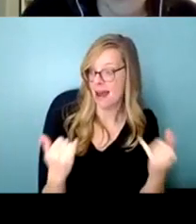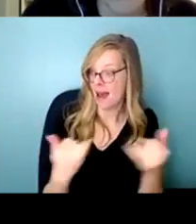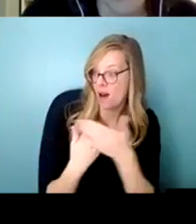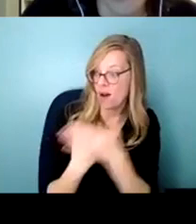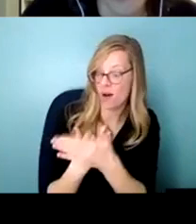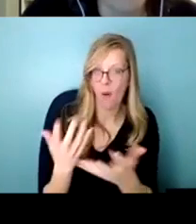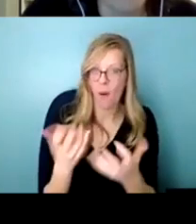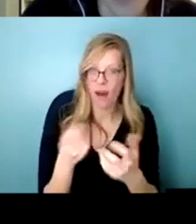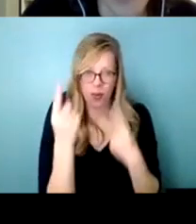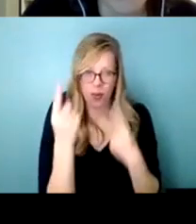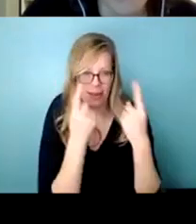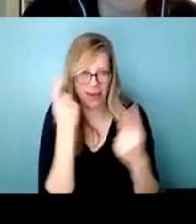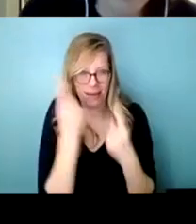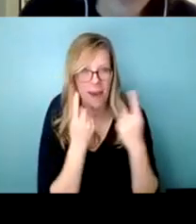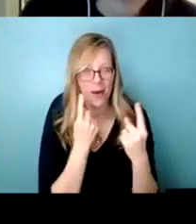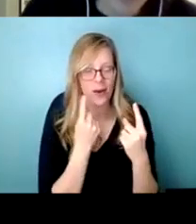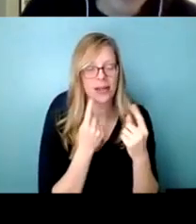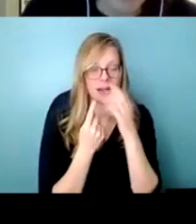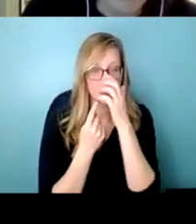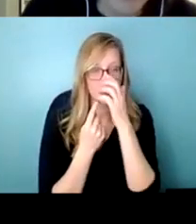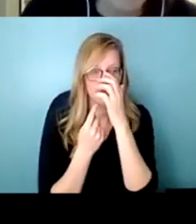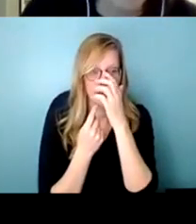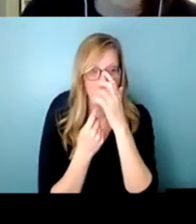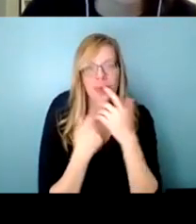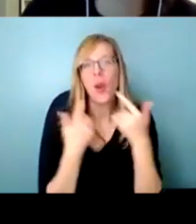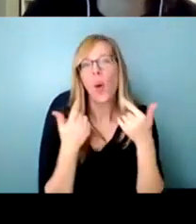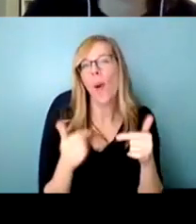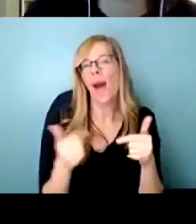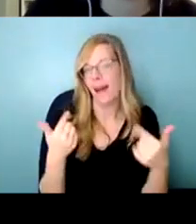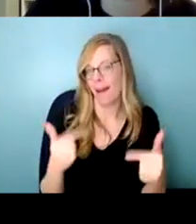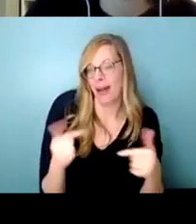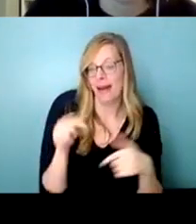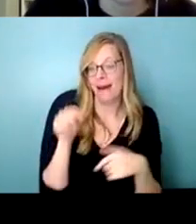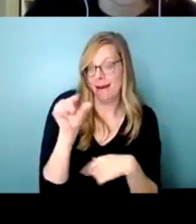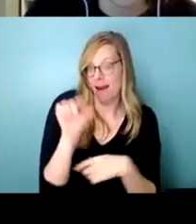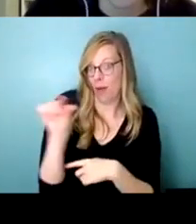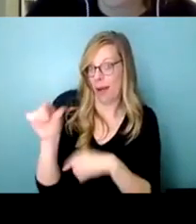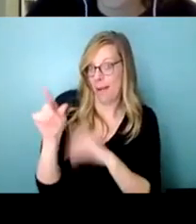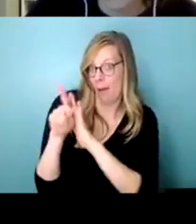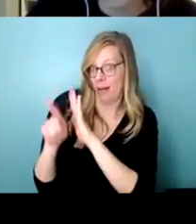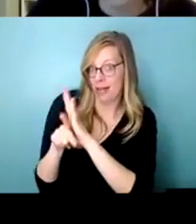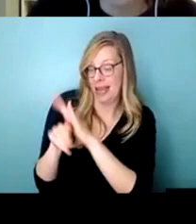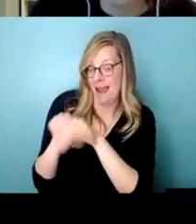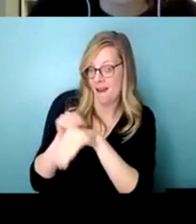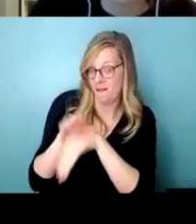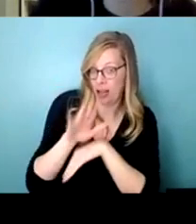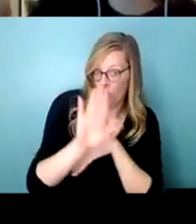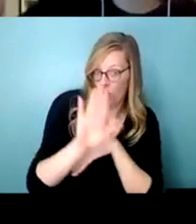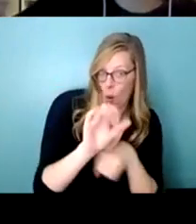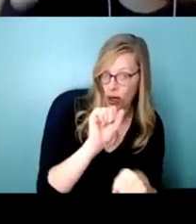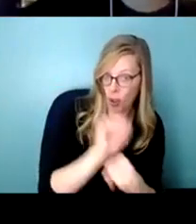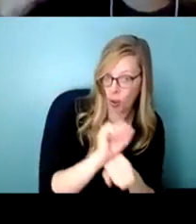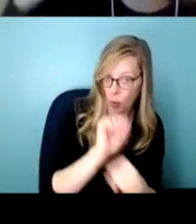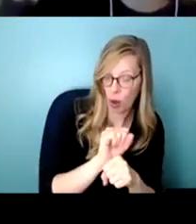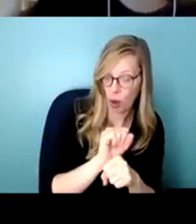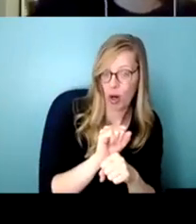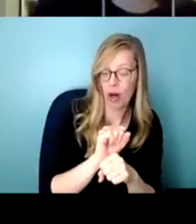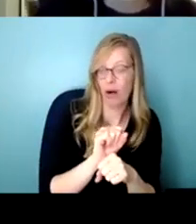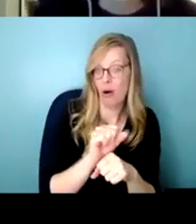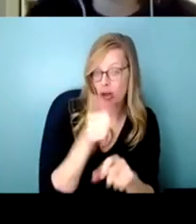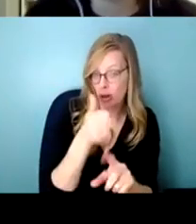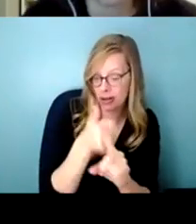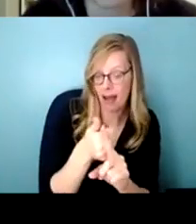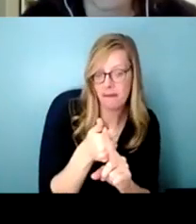a time that a government policy affected your life or your work either negatively or positively so this is just to get those